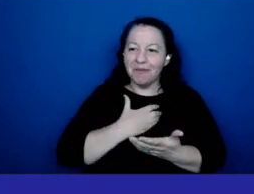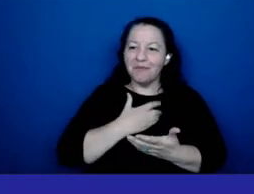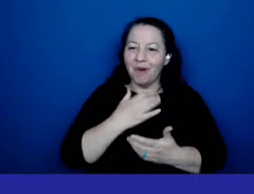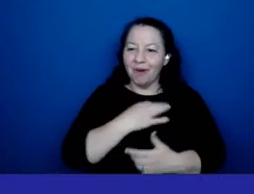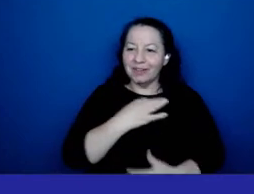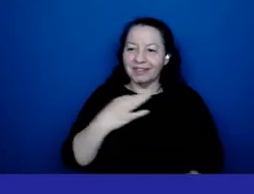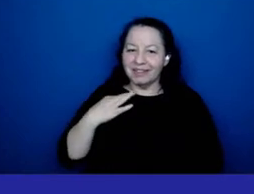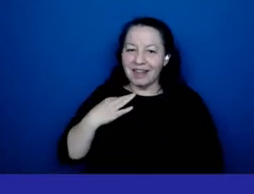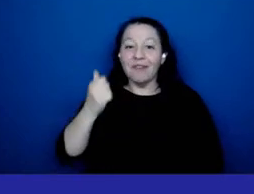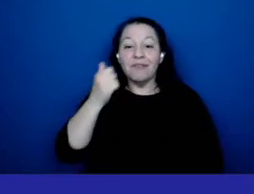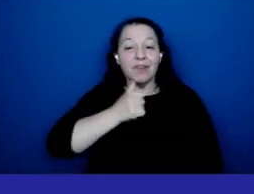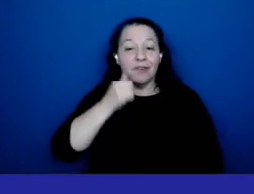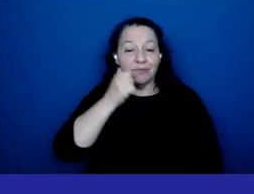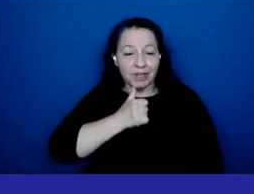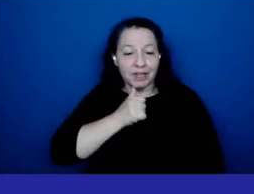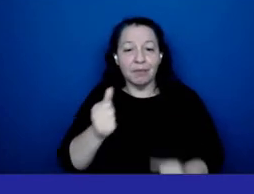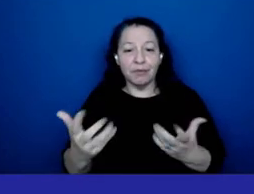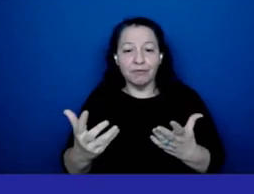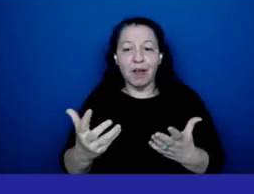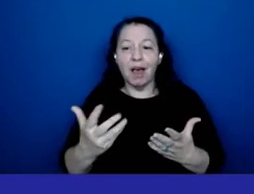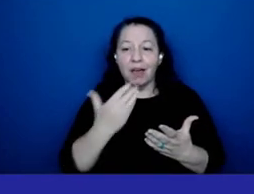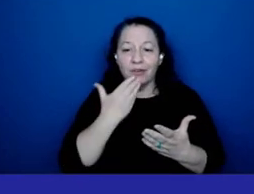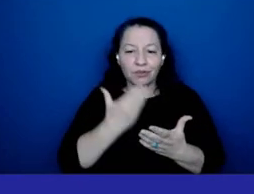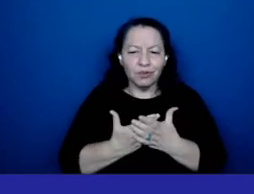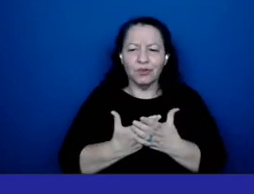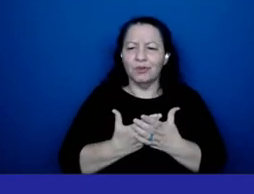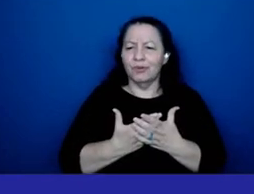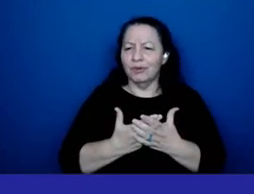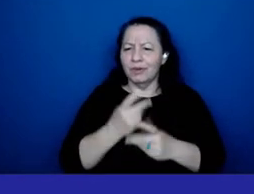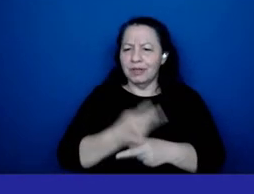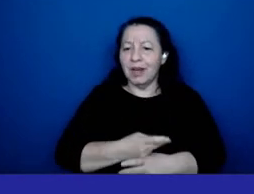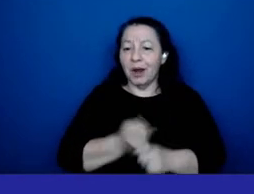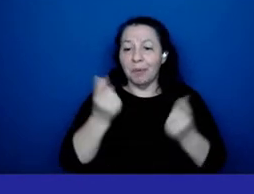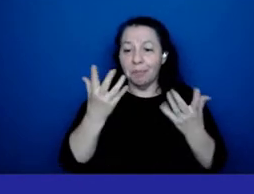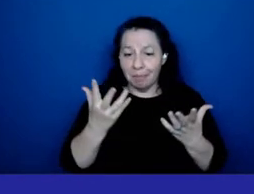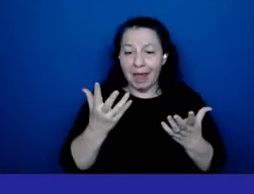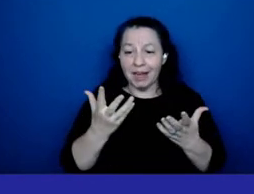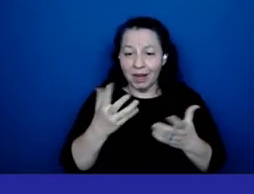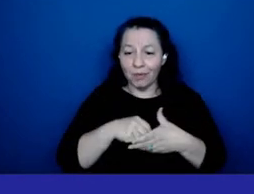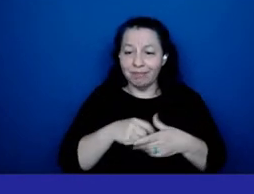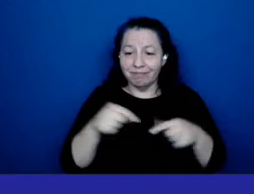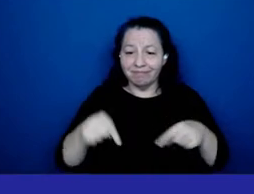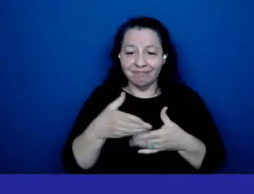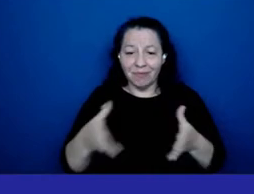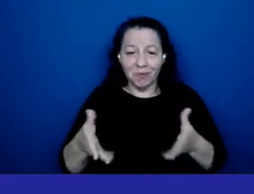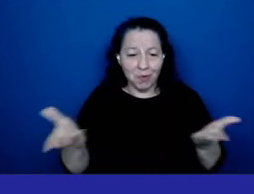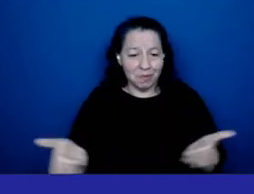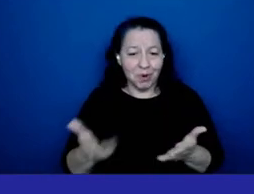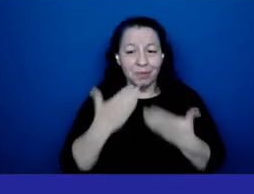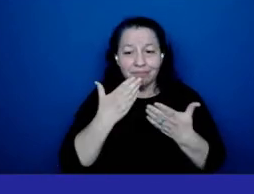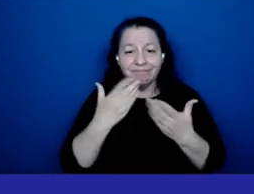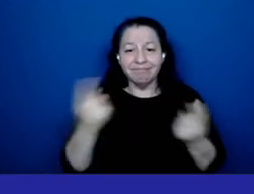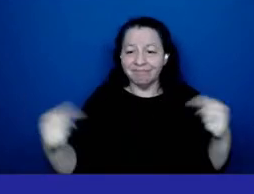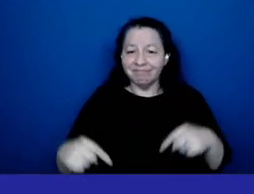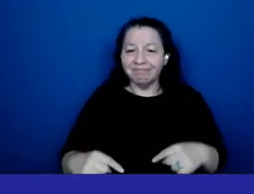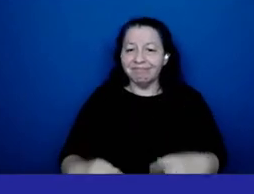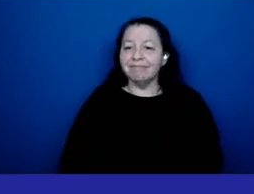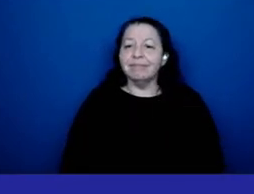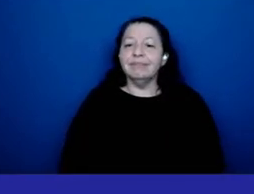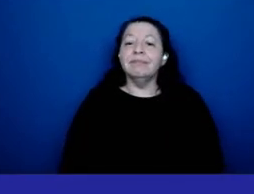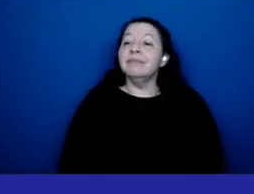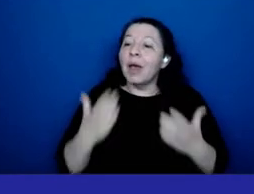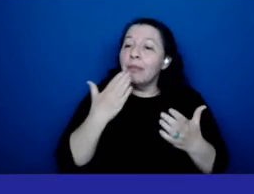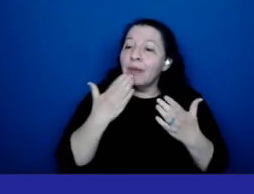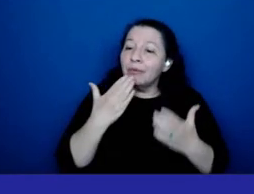uh deliver high quality care many of them are in this room here and we appreciate your being here i want to thank my board